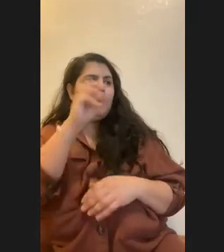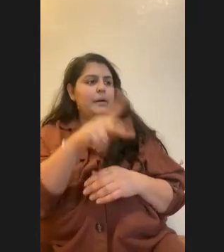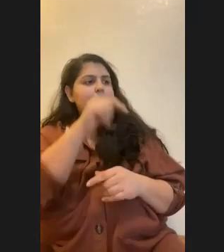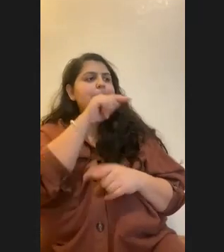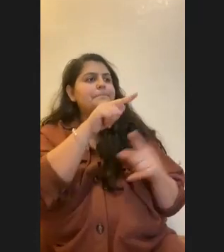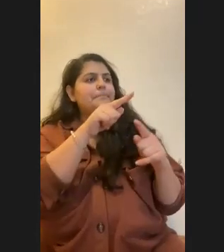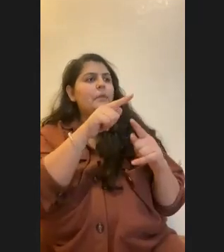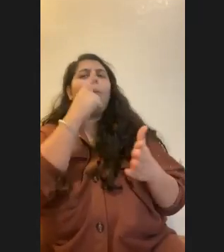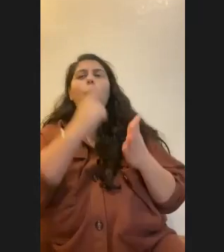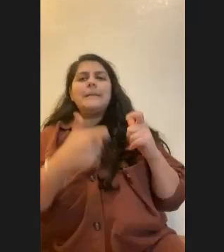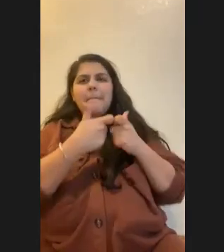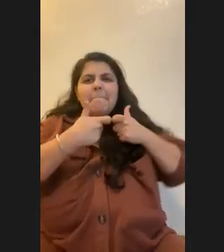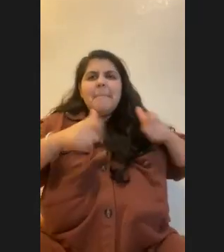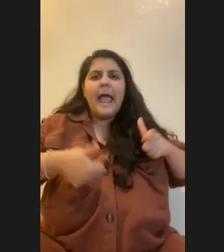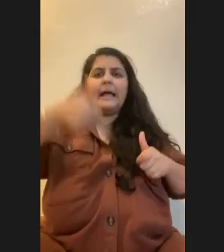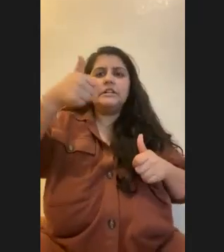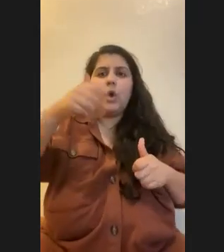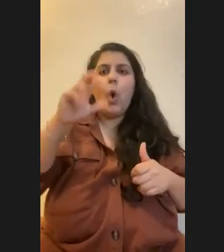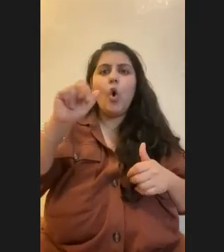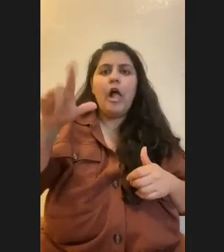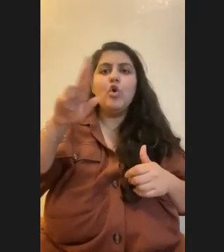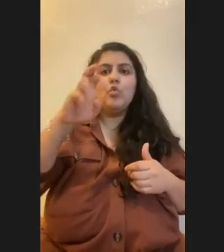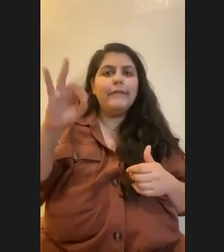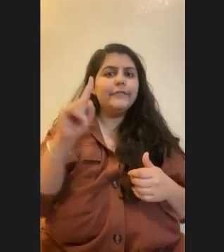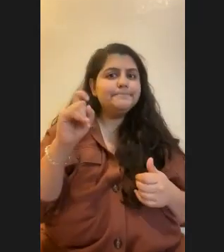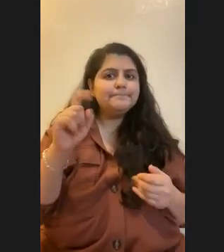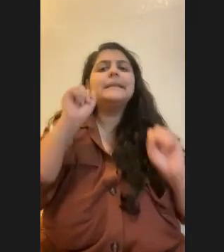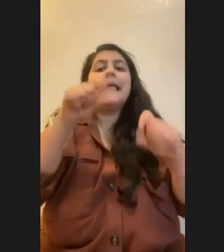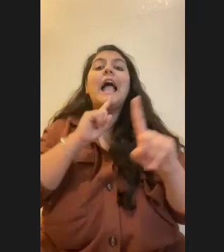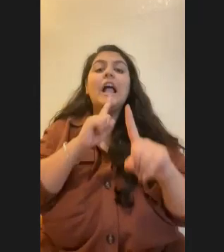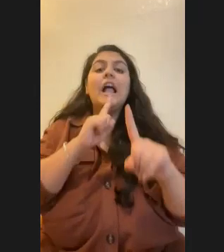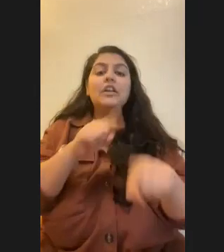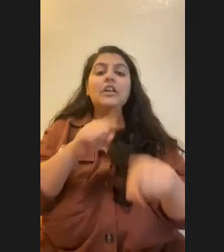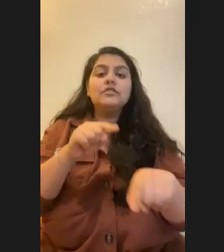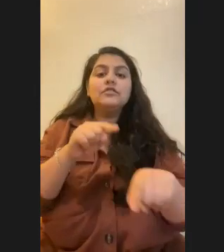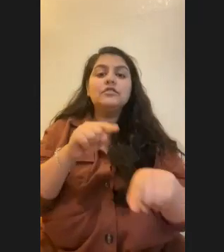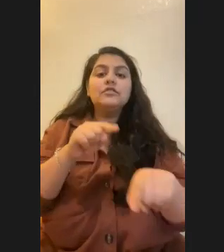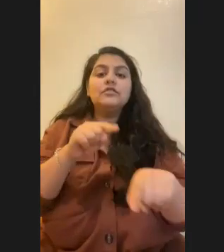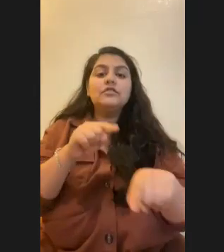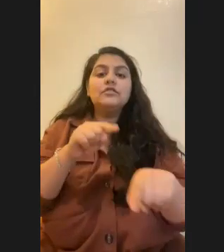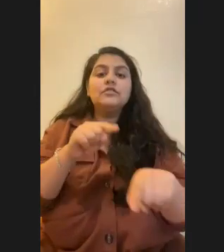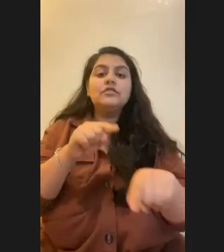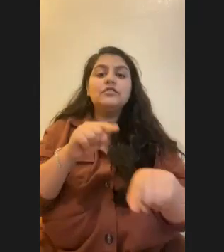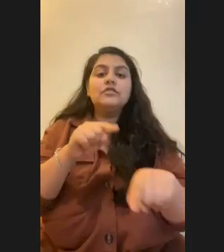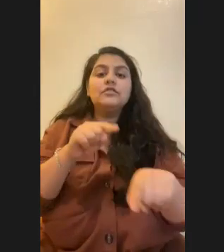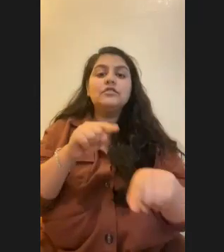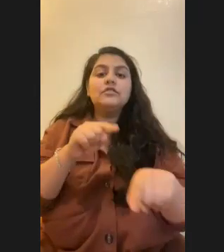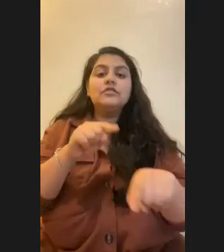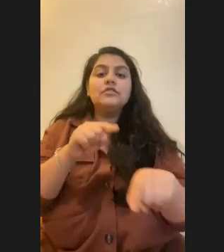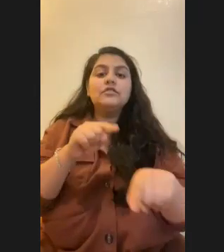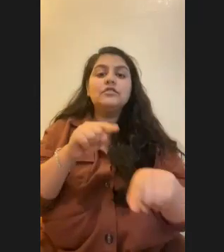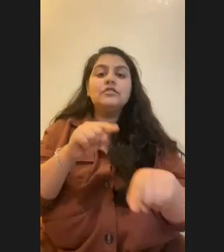biggest coral reef? And you can answer that in terms of, uh, size of the whole ecosystem or individual chunk of coral.